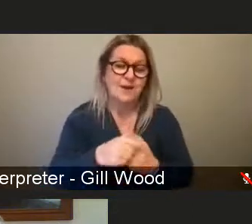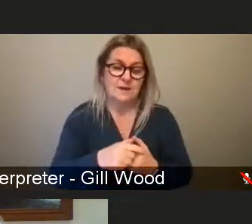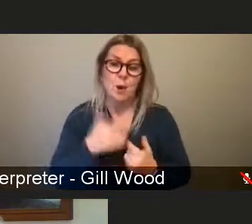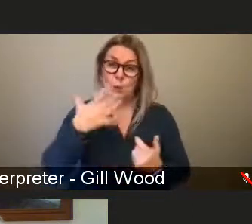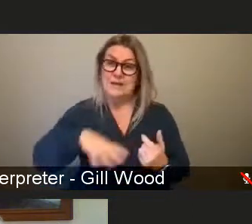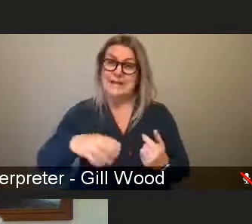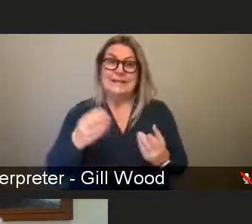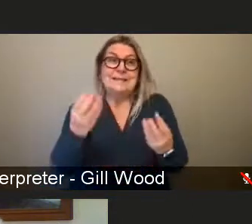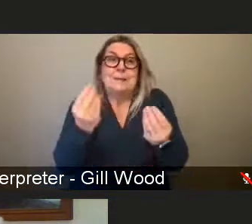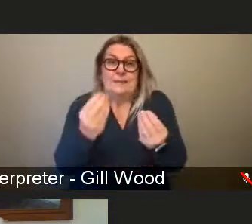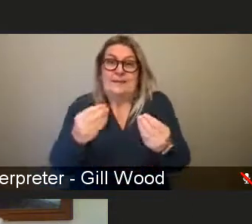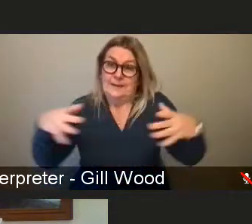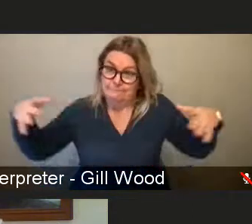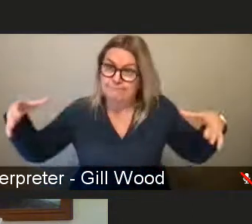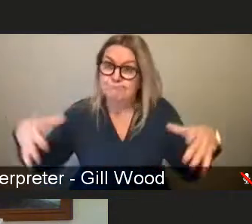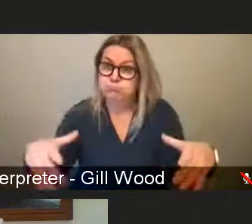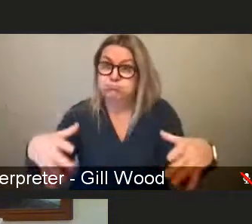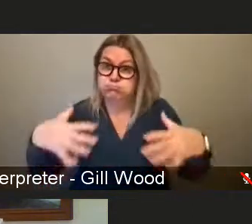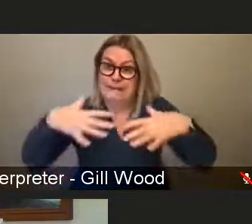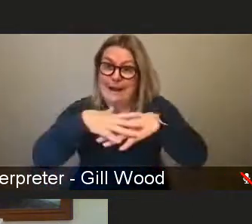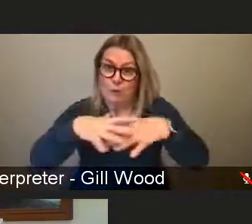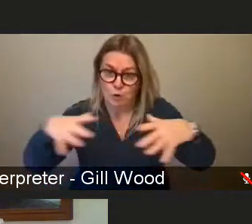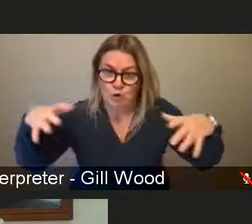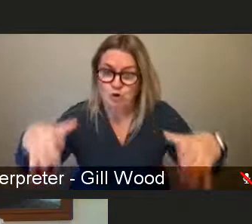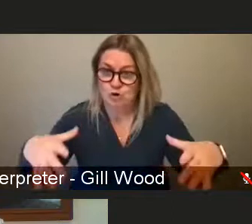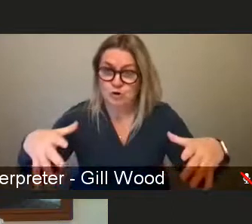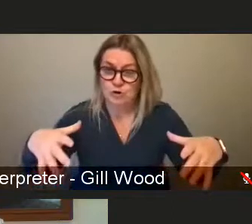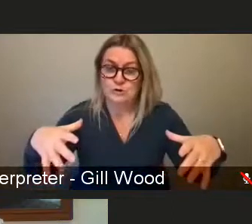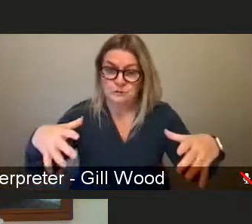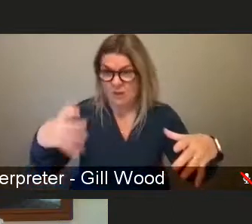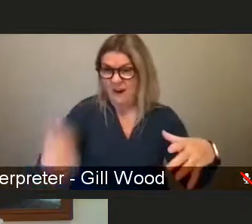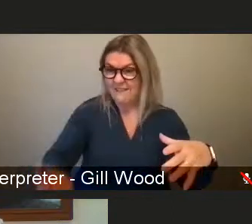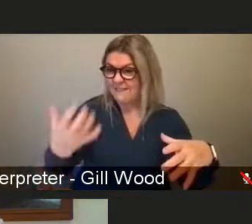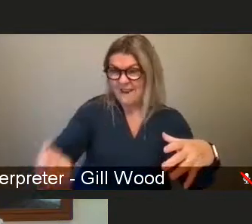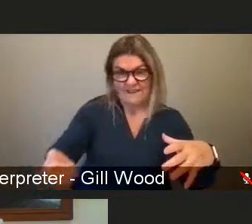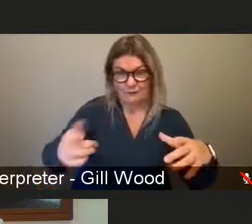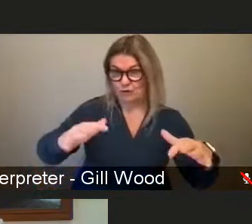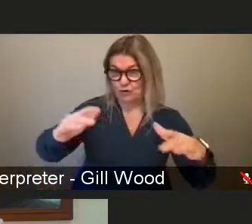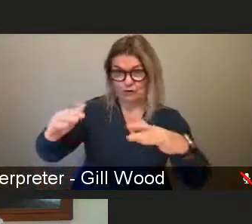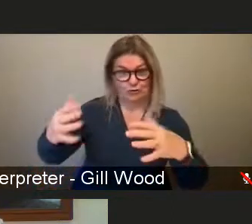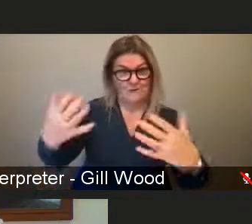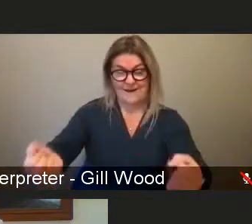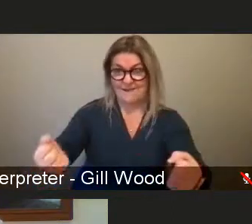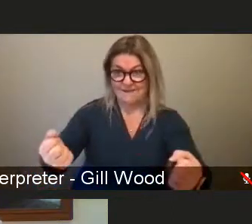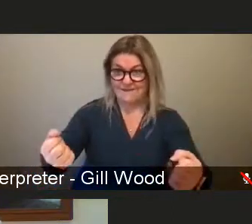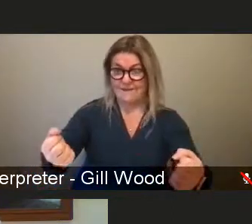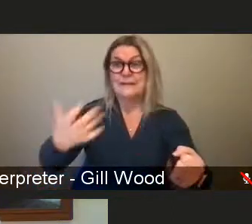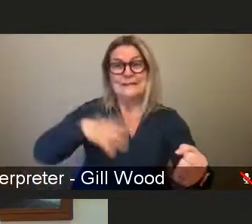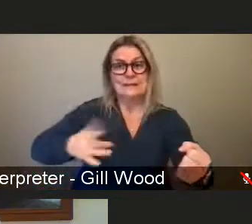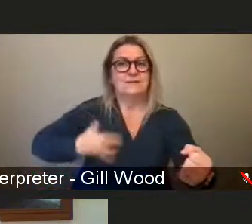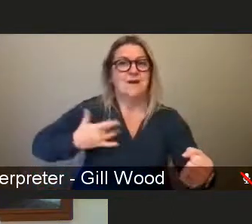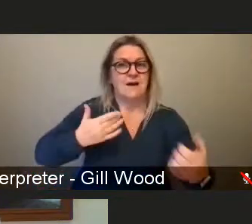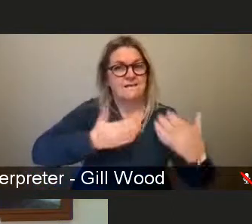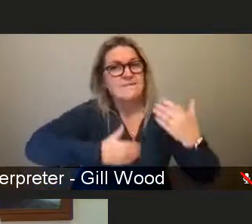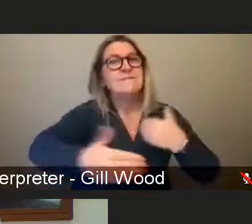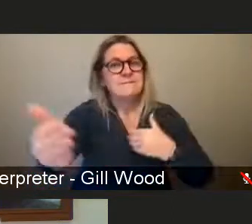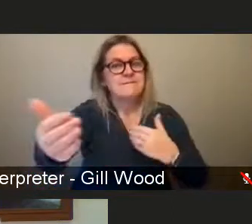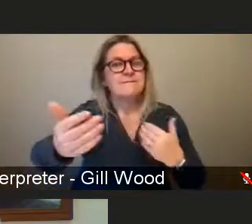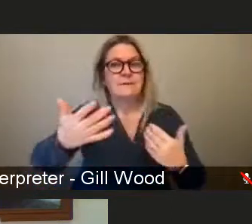we have a movement, but that's how we survive it. Because we need to work collectively